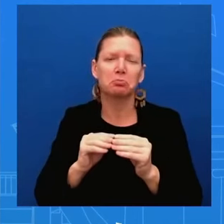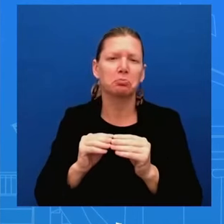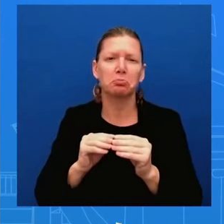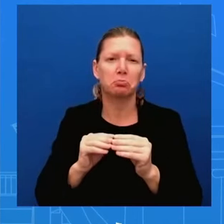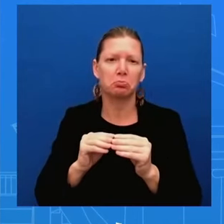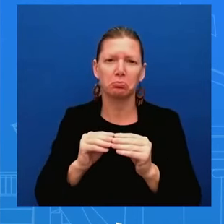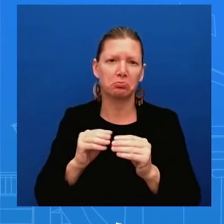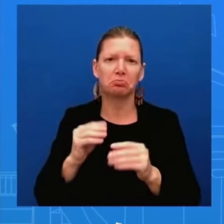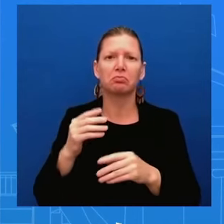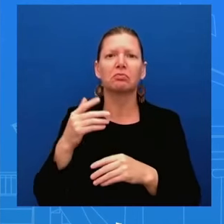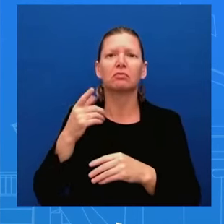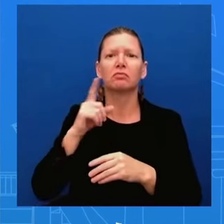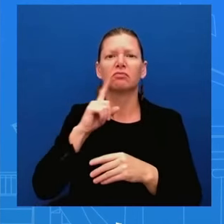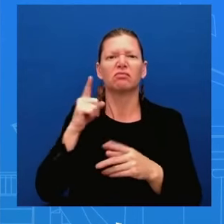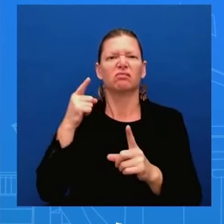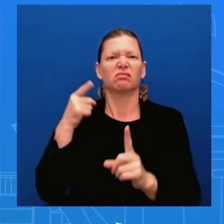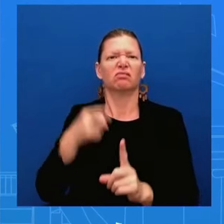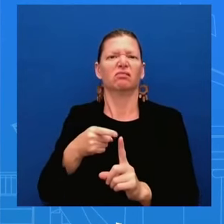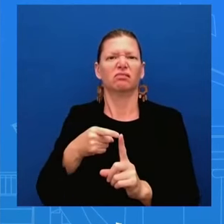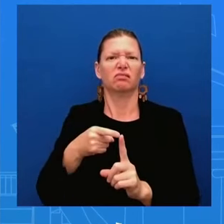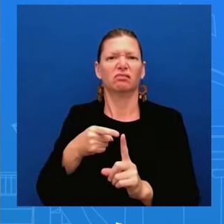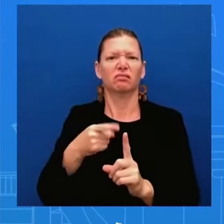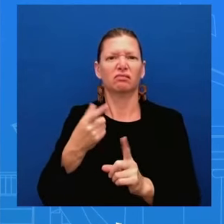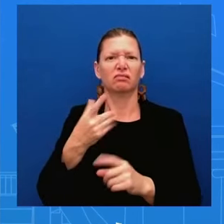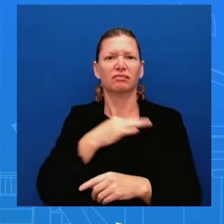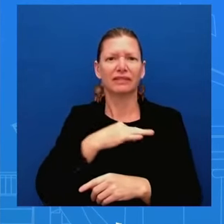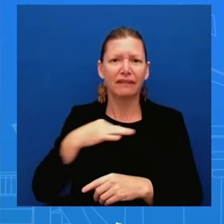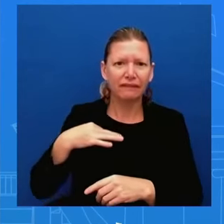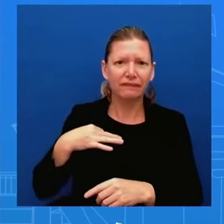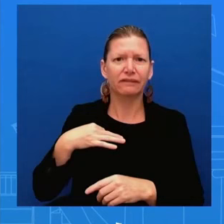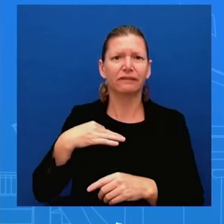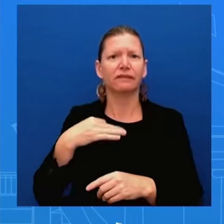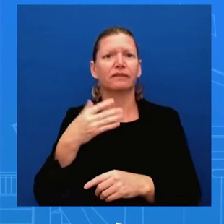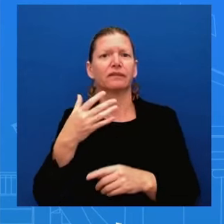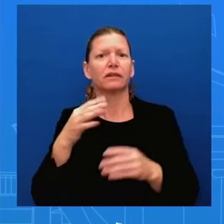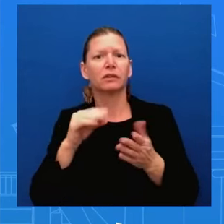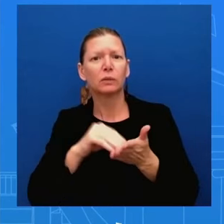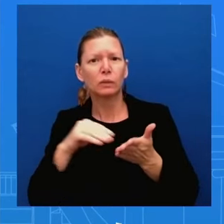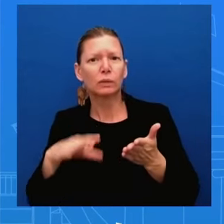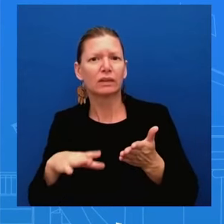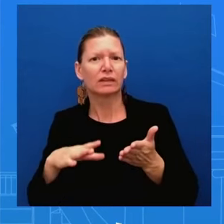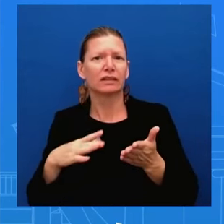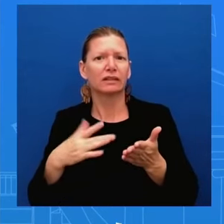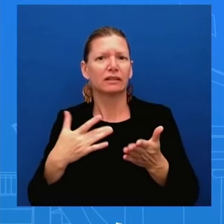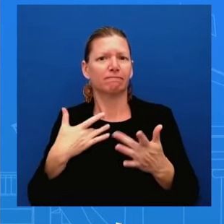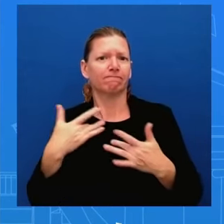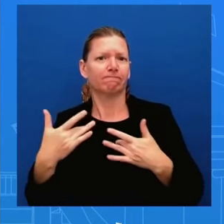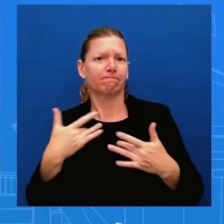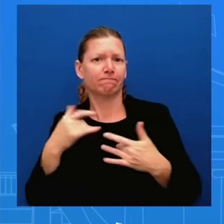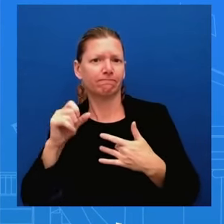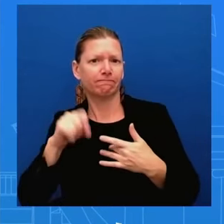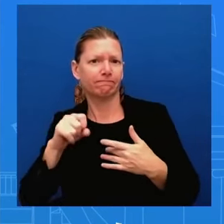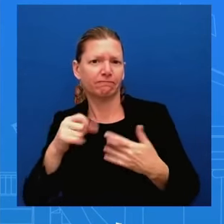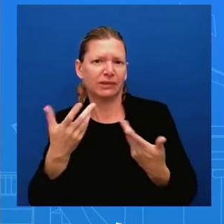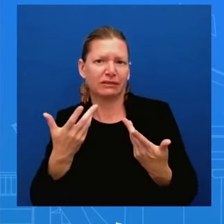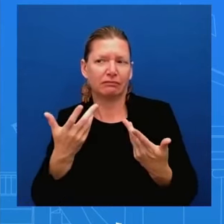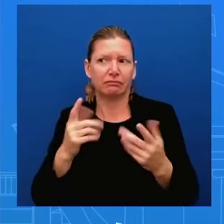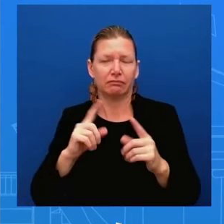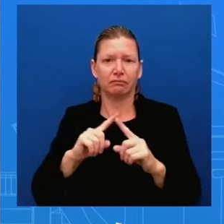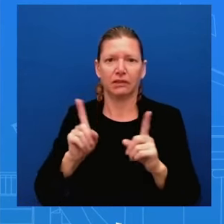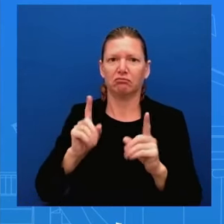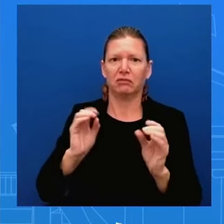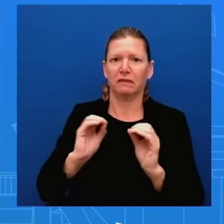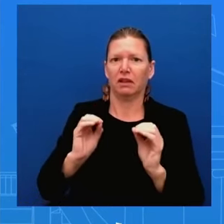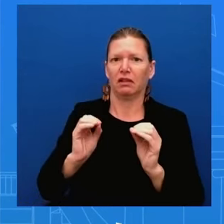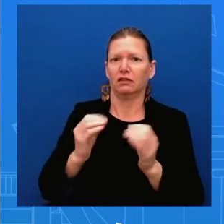and i just don't have anything beyond that uh to share the president is certainly looking forward to his commencement address uh this